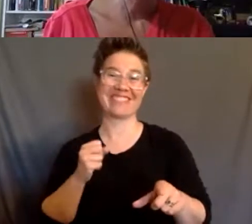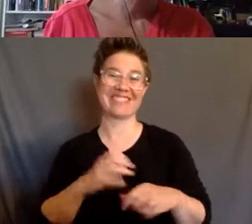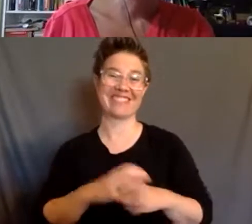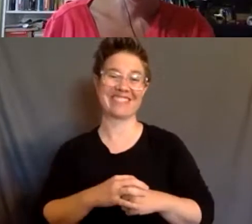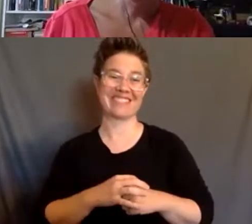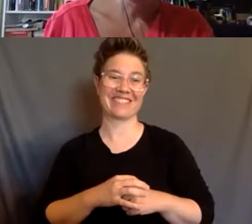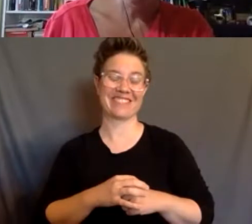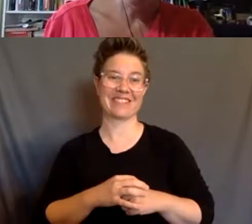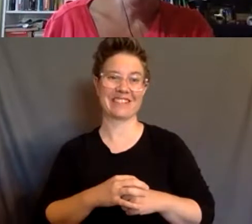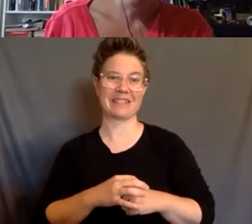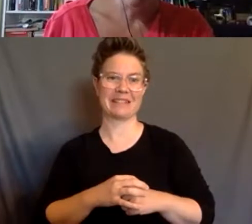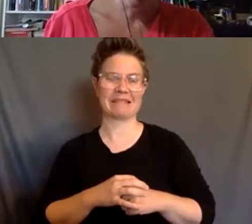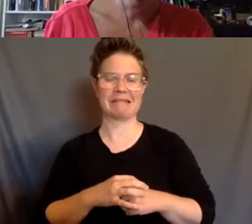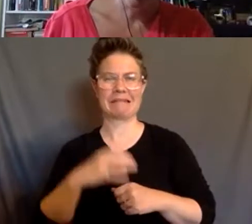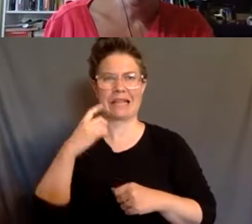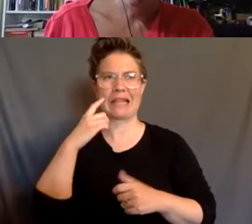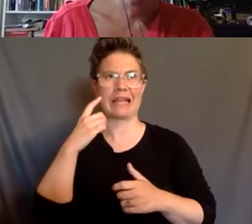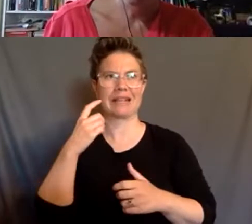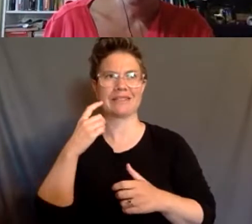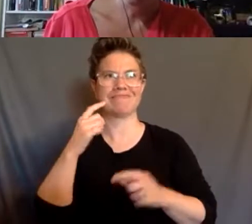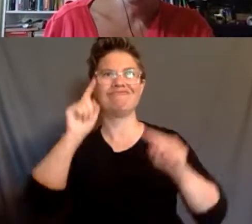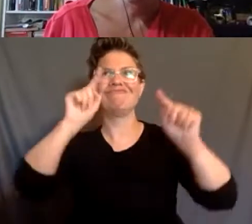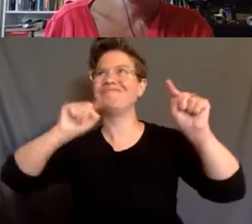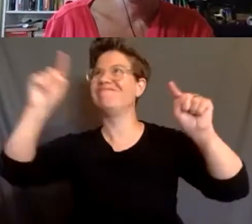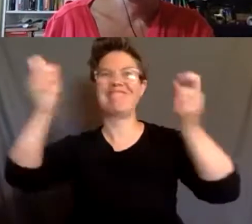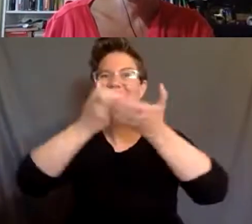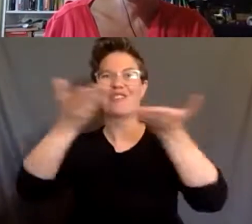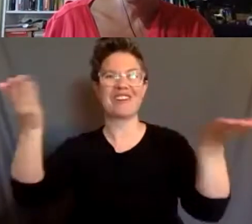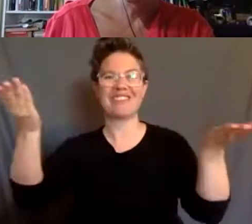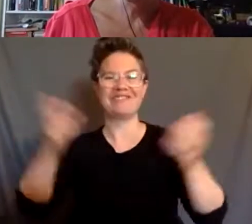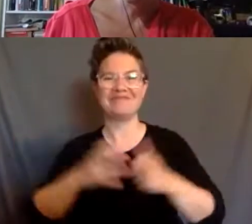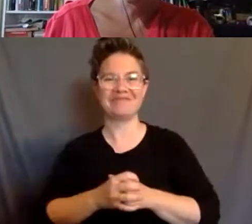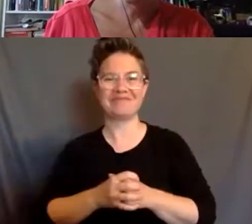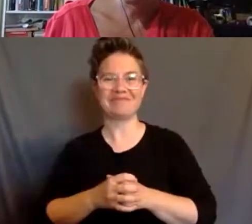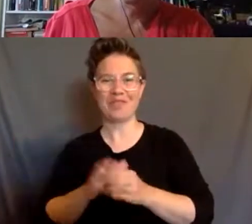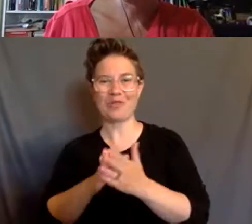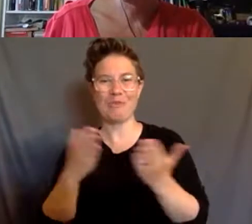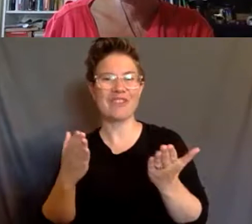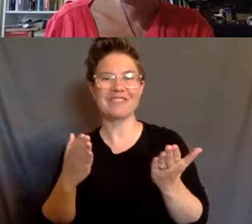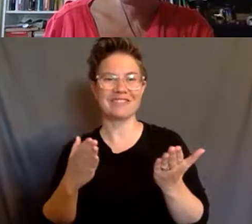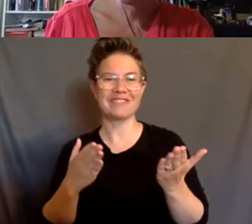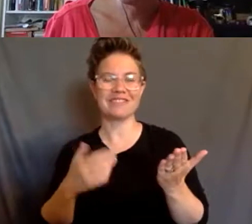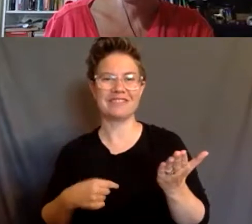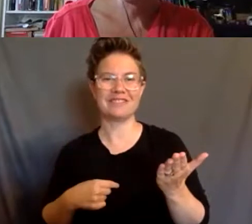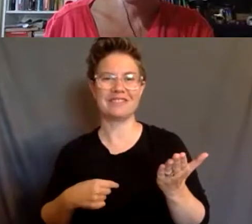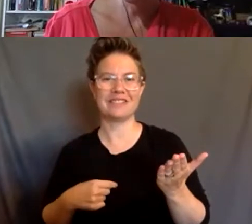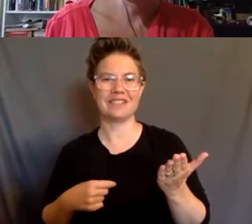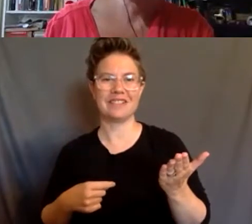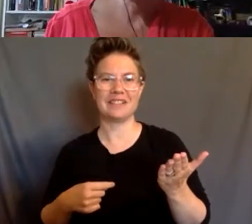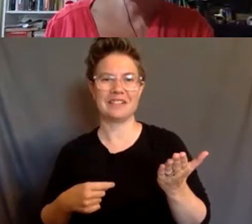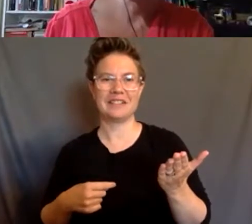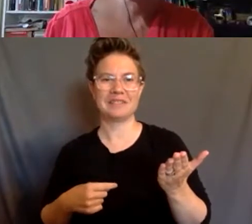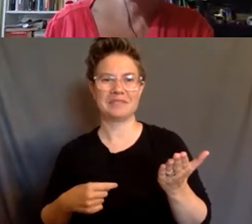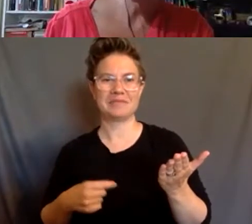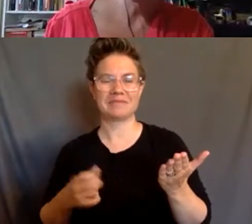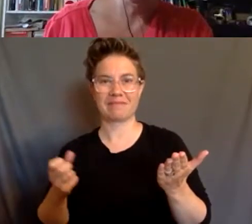Yeah, I really think it's everywhere. So, so the book is really, you know, a lot